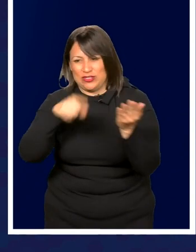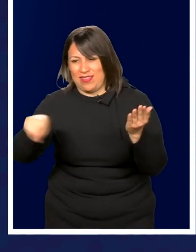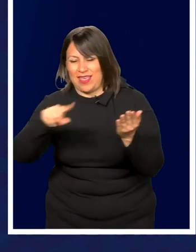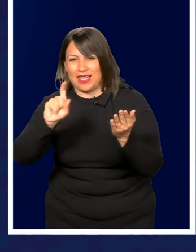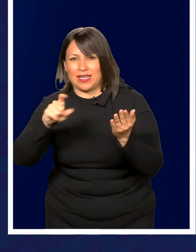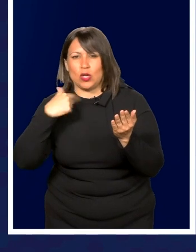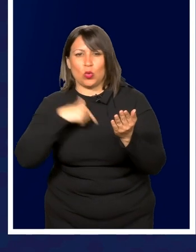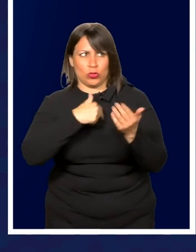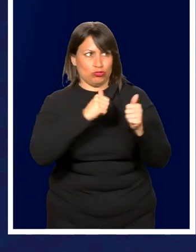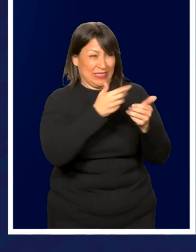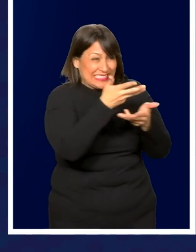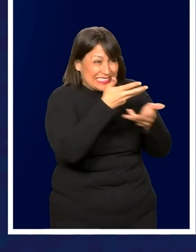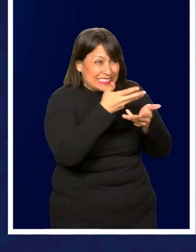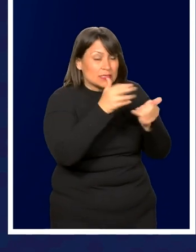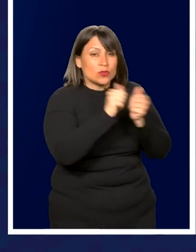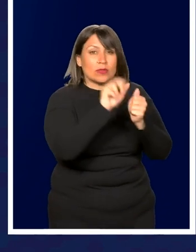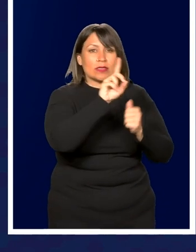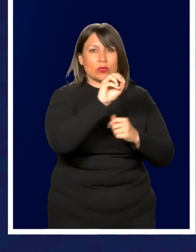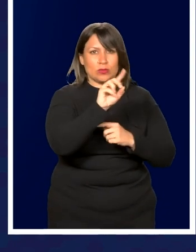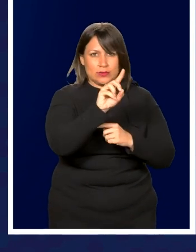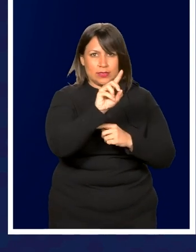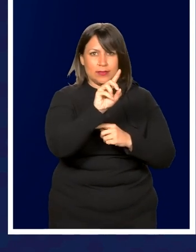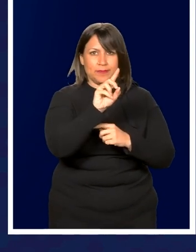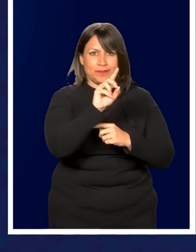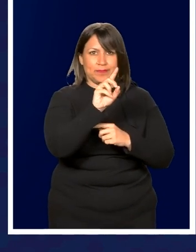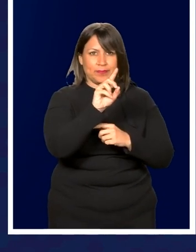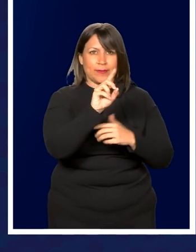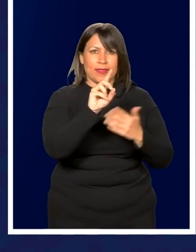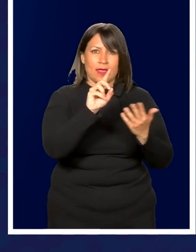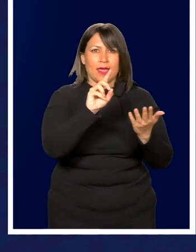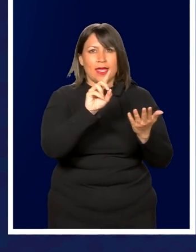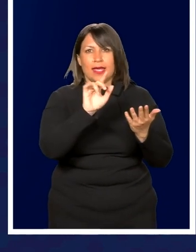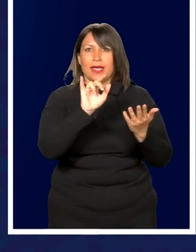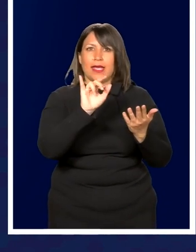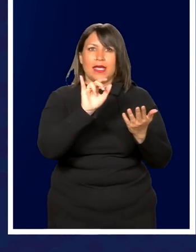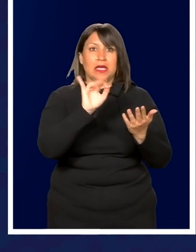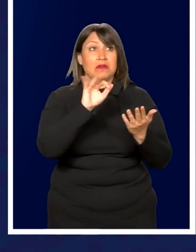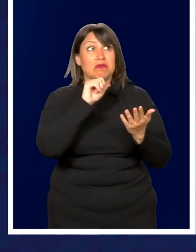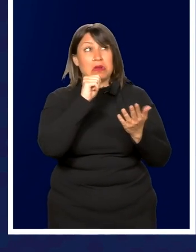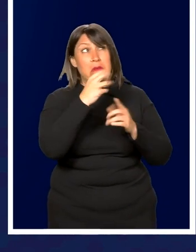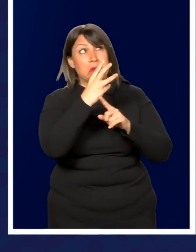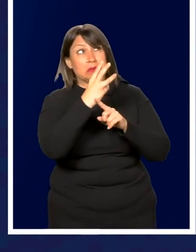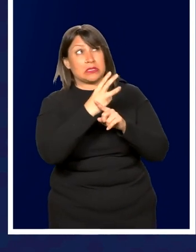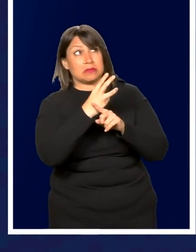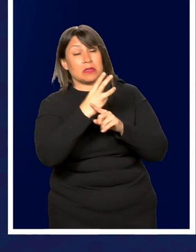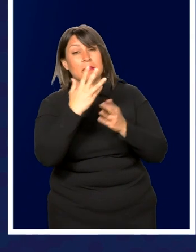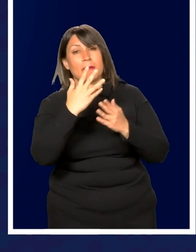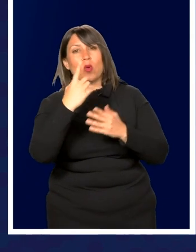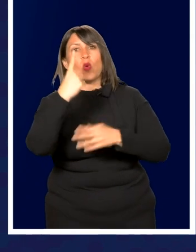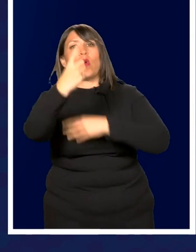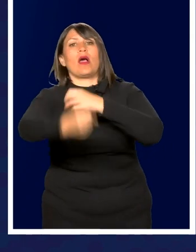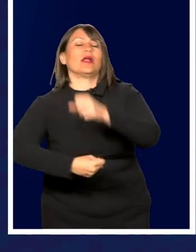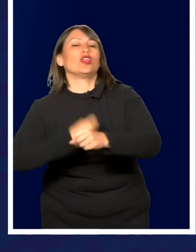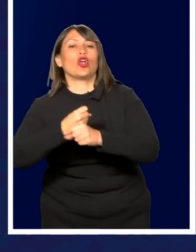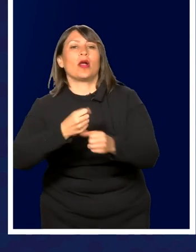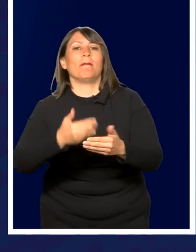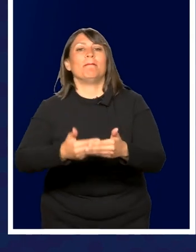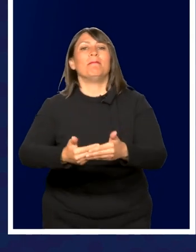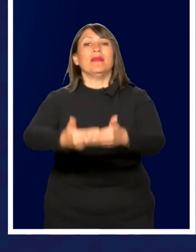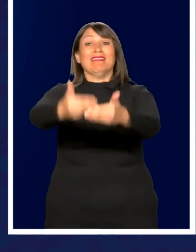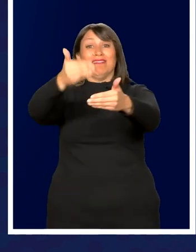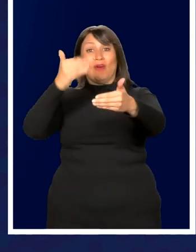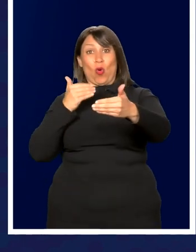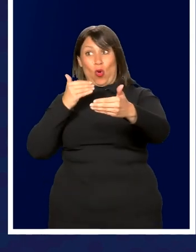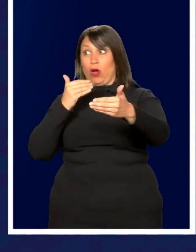they need. So we're working to try to work with DOD so that if not six months, a year prior